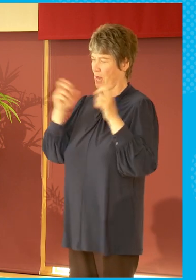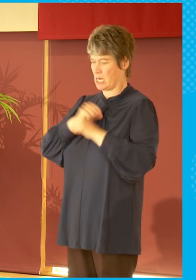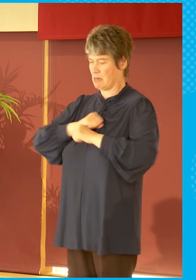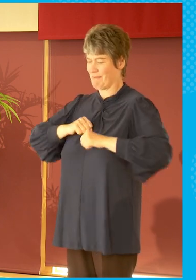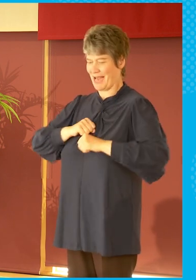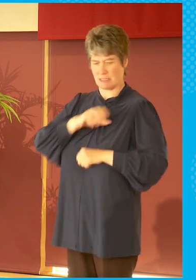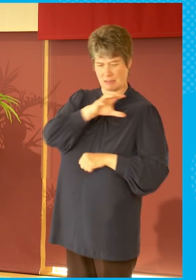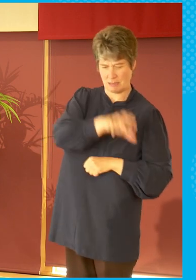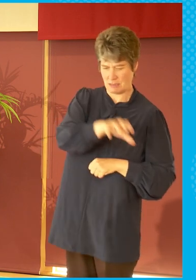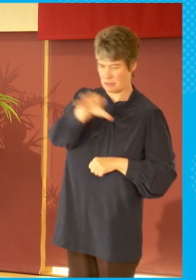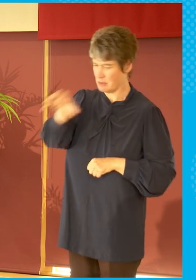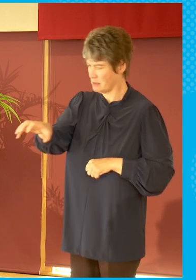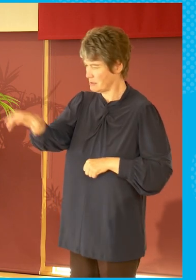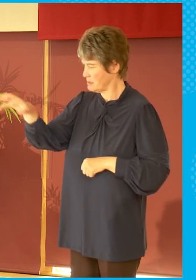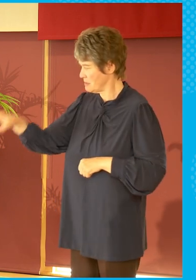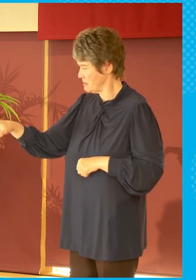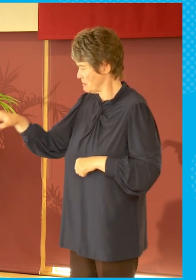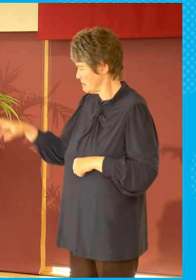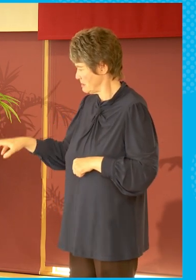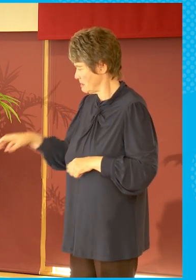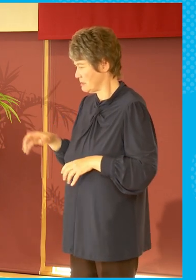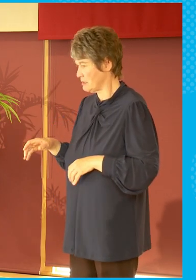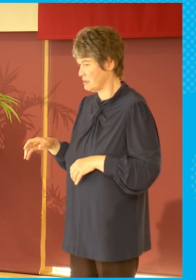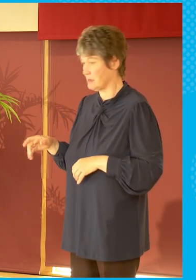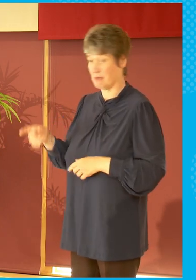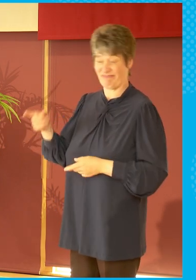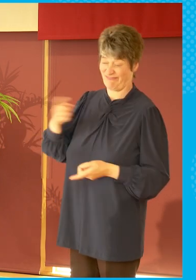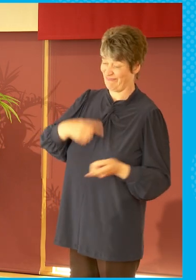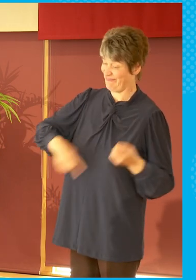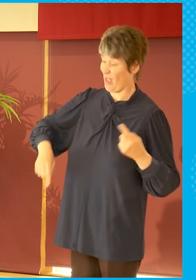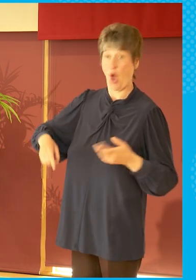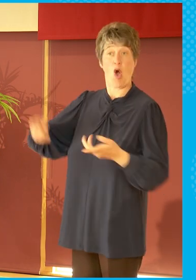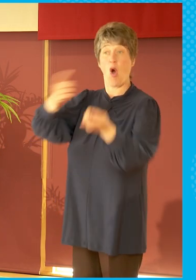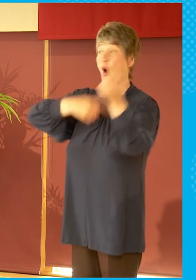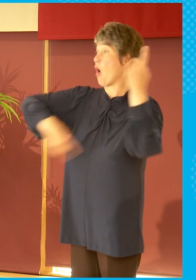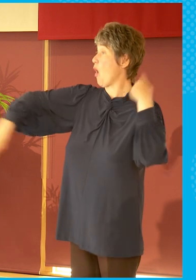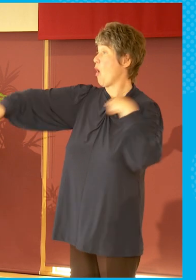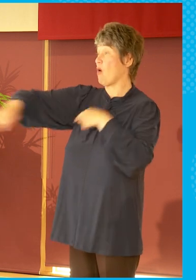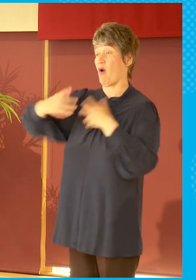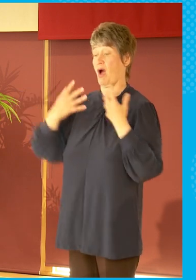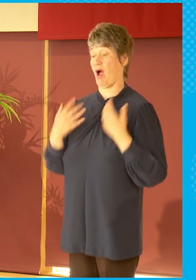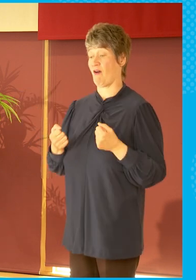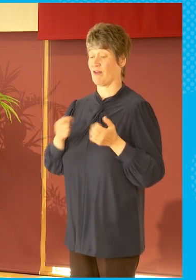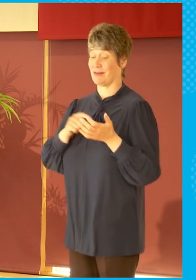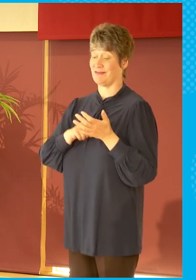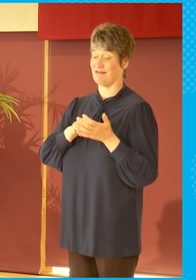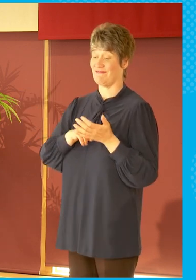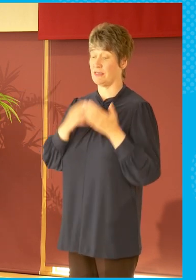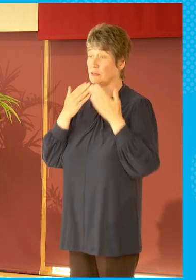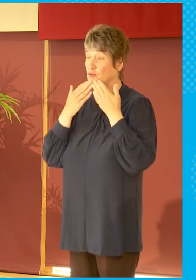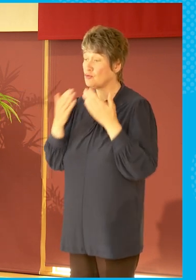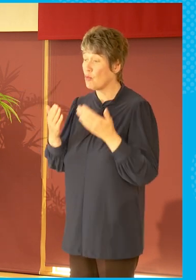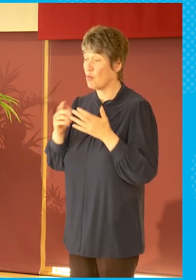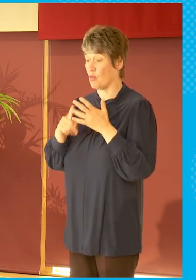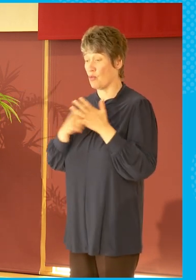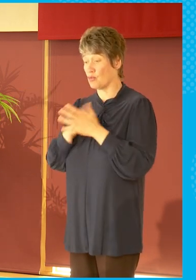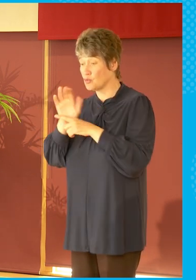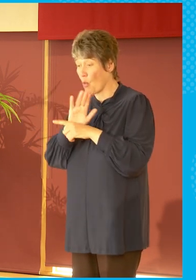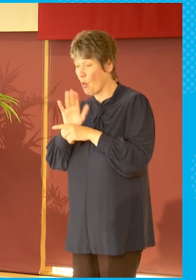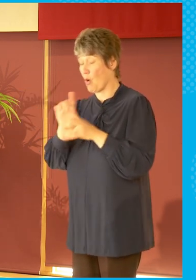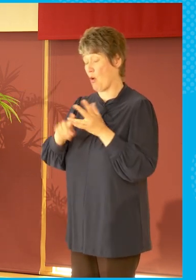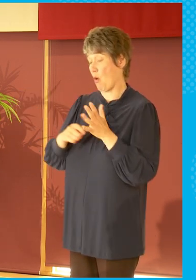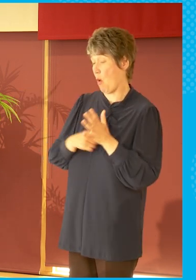have a television show or whatever show on television or a streaming service that you